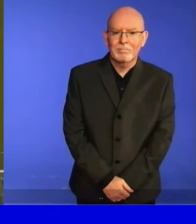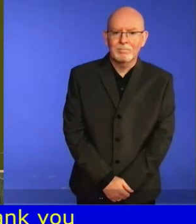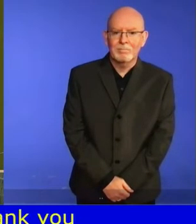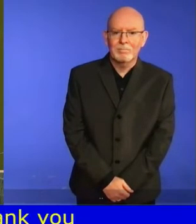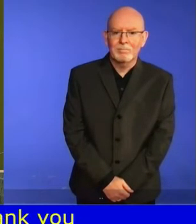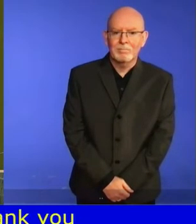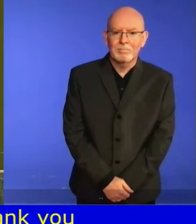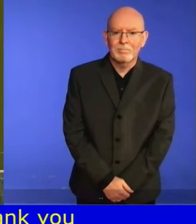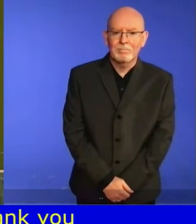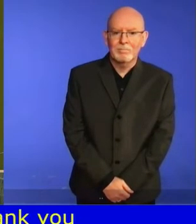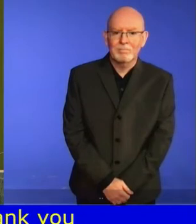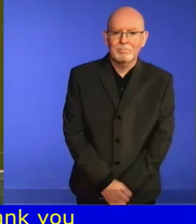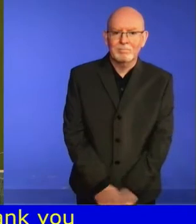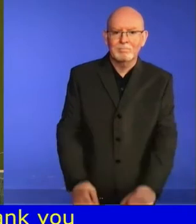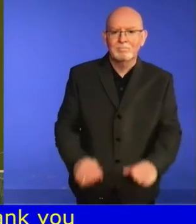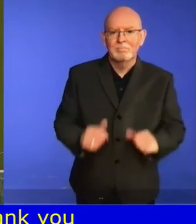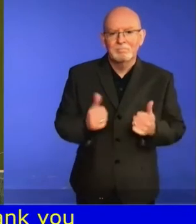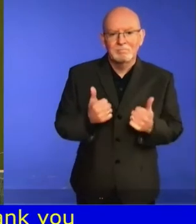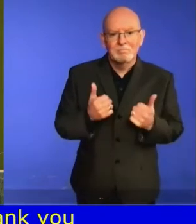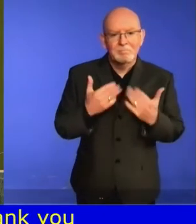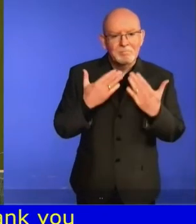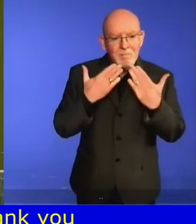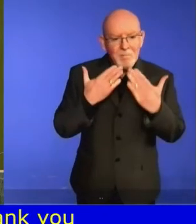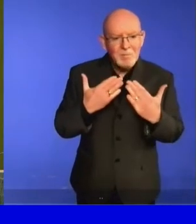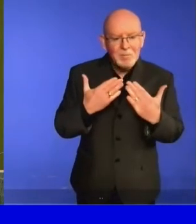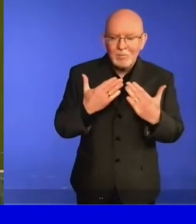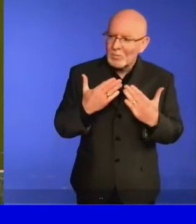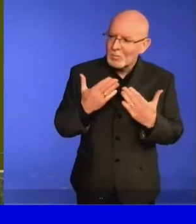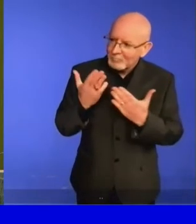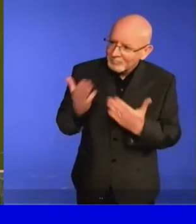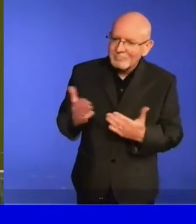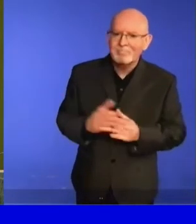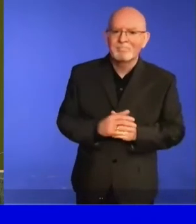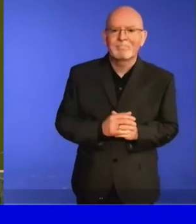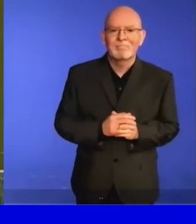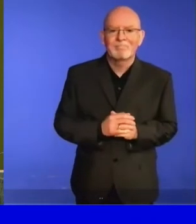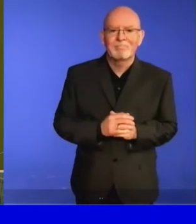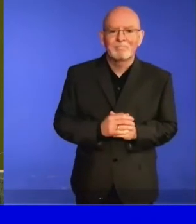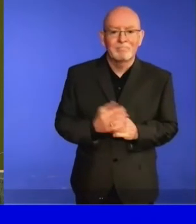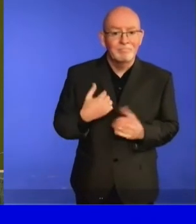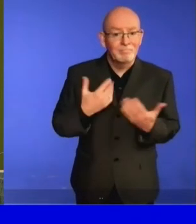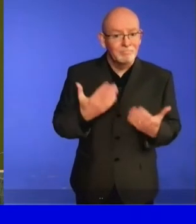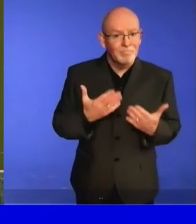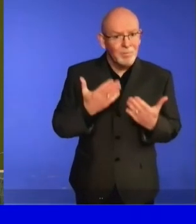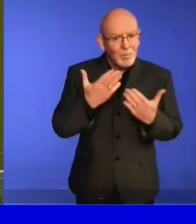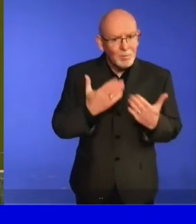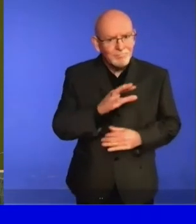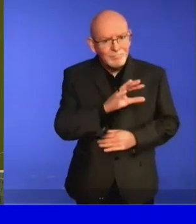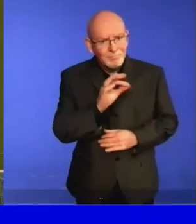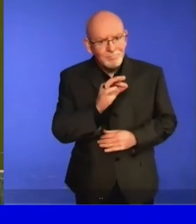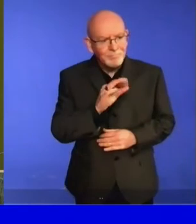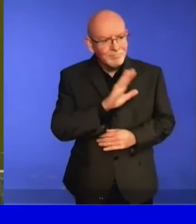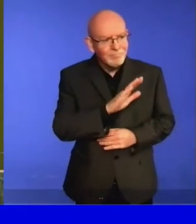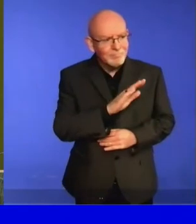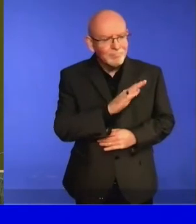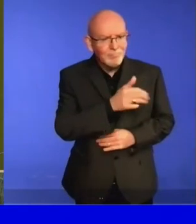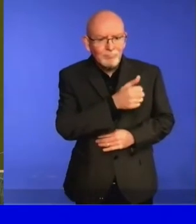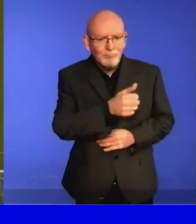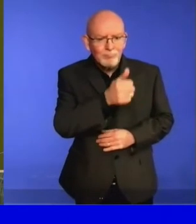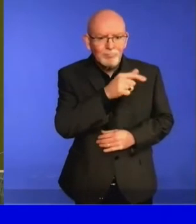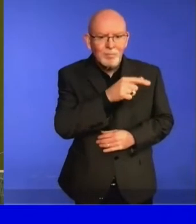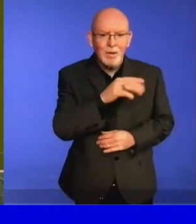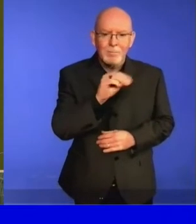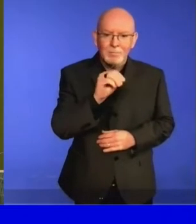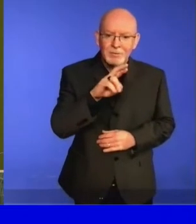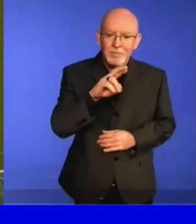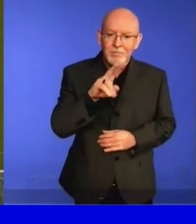Volkan Boskir, President of the General Assembly, to deliver a statement. I